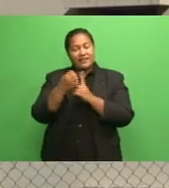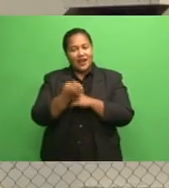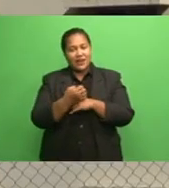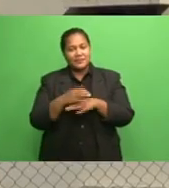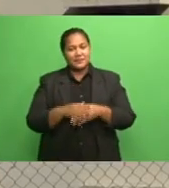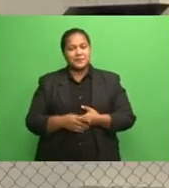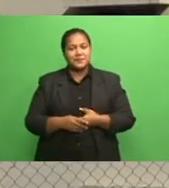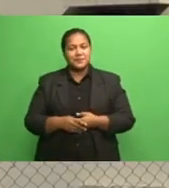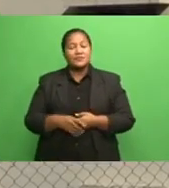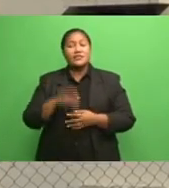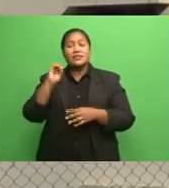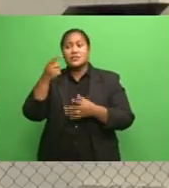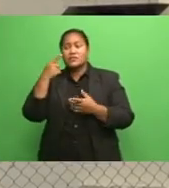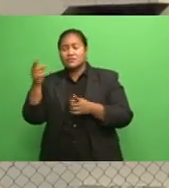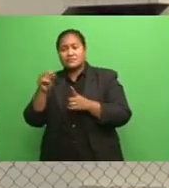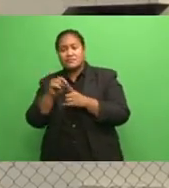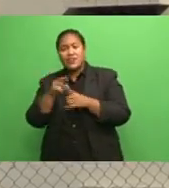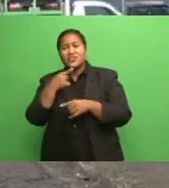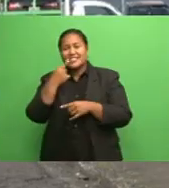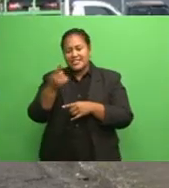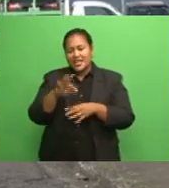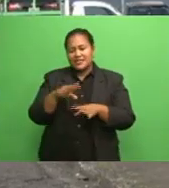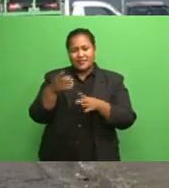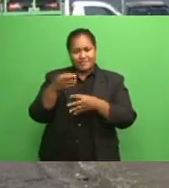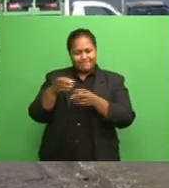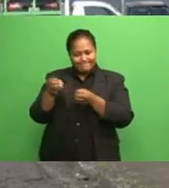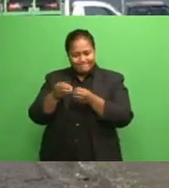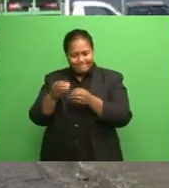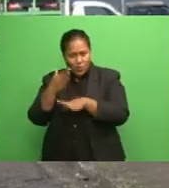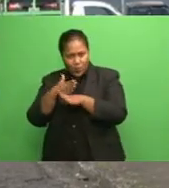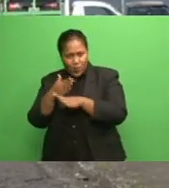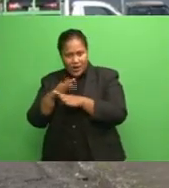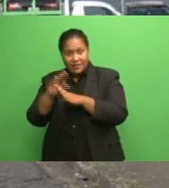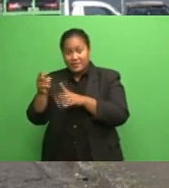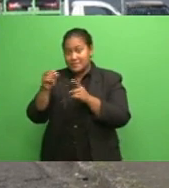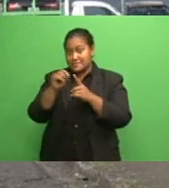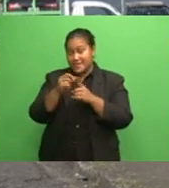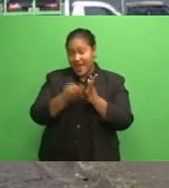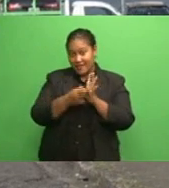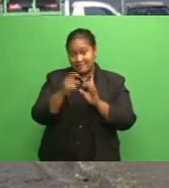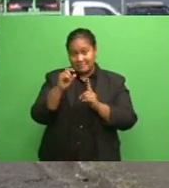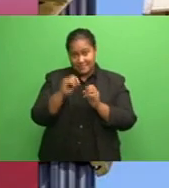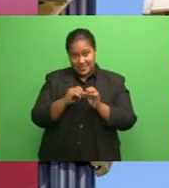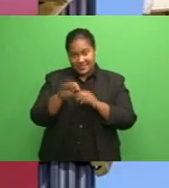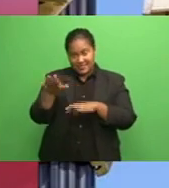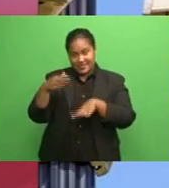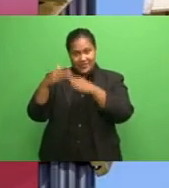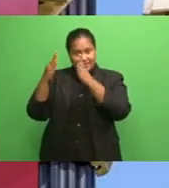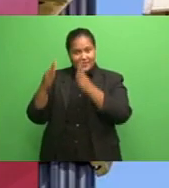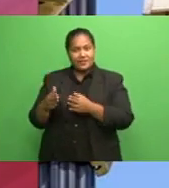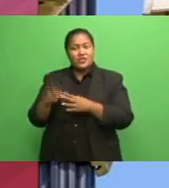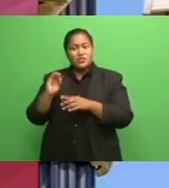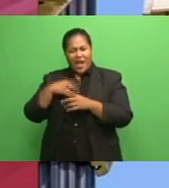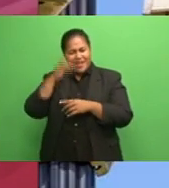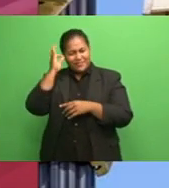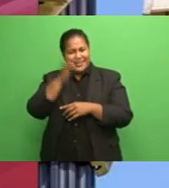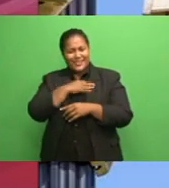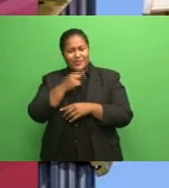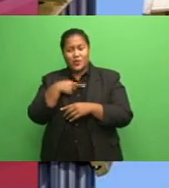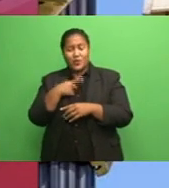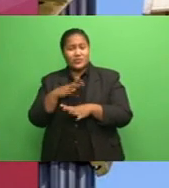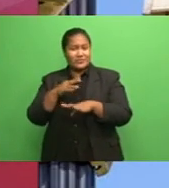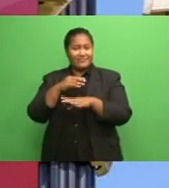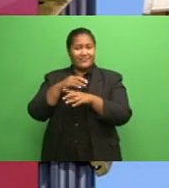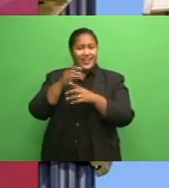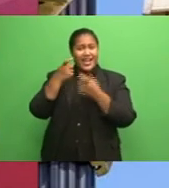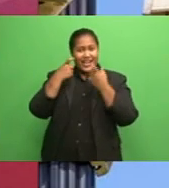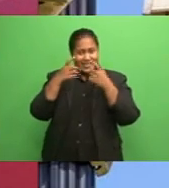Patrick Veo says they're closely monitoring activities in all PRB estates. believe the curfew and the current